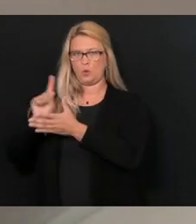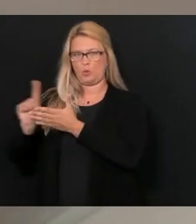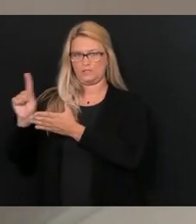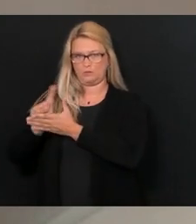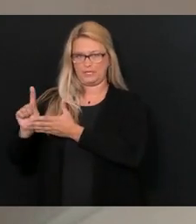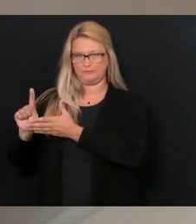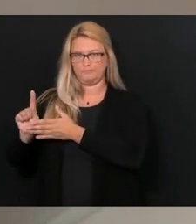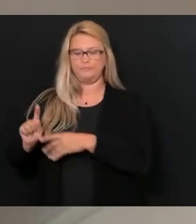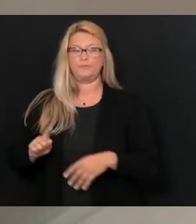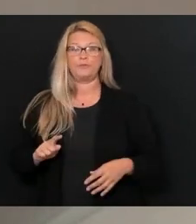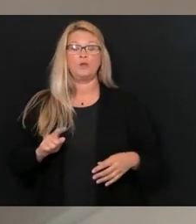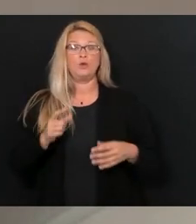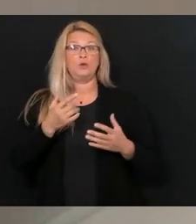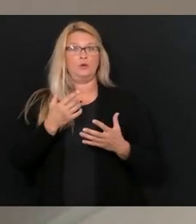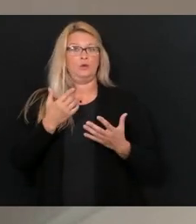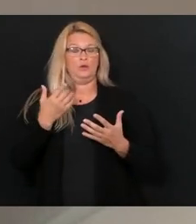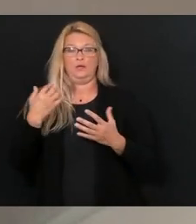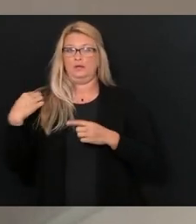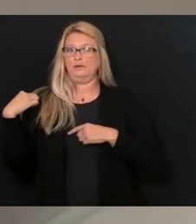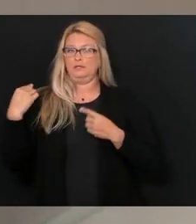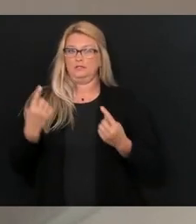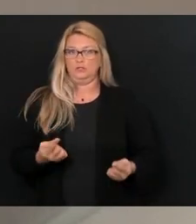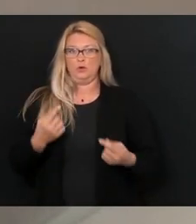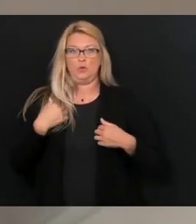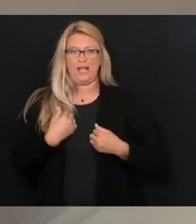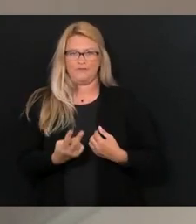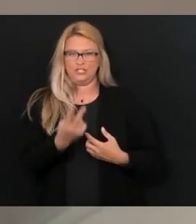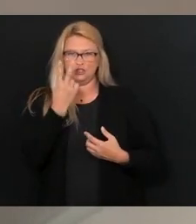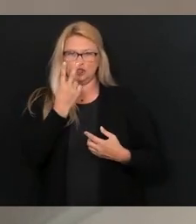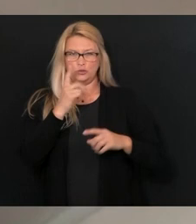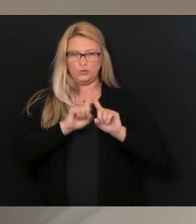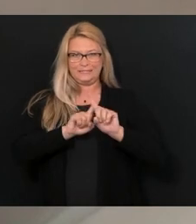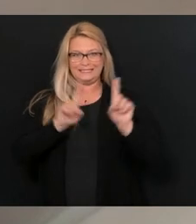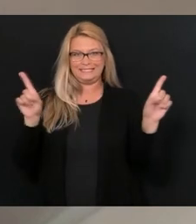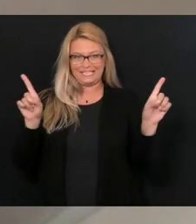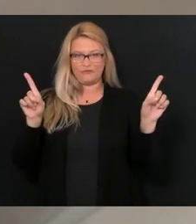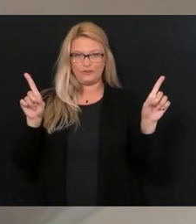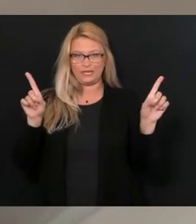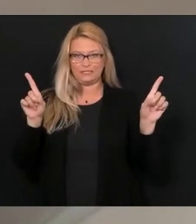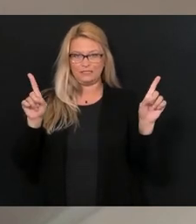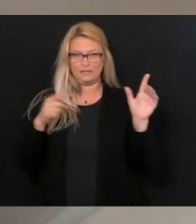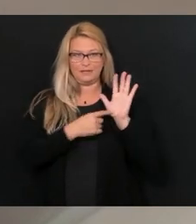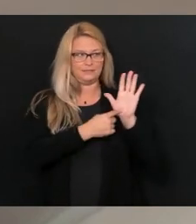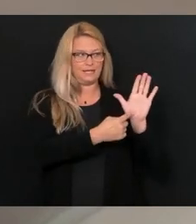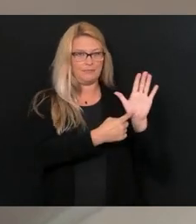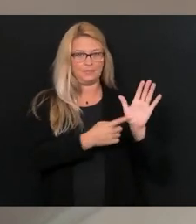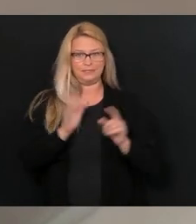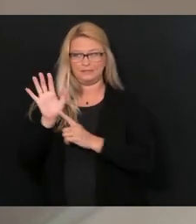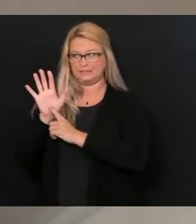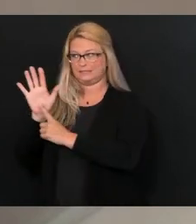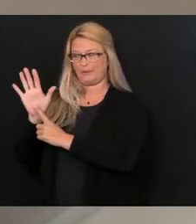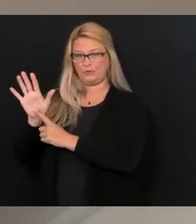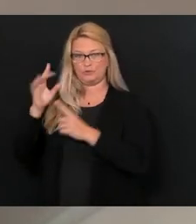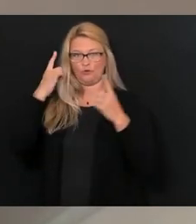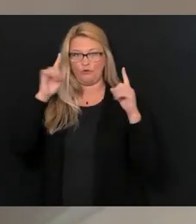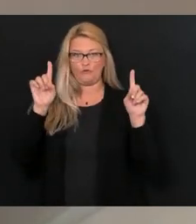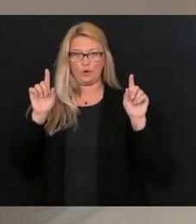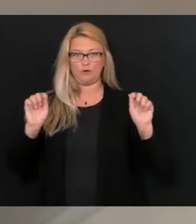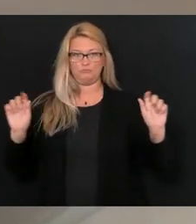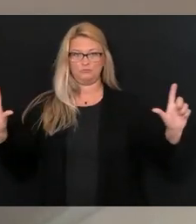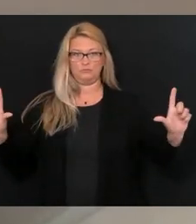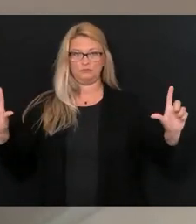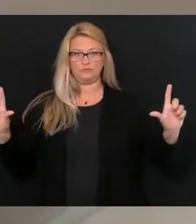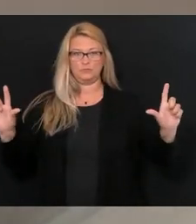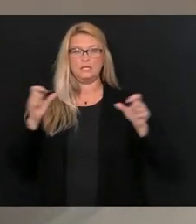length, we have adopted two different methodologies, two metrics that we want to use